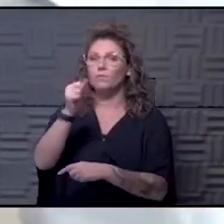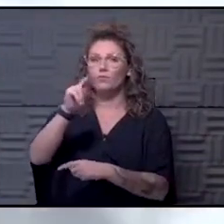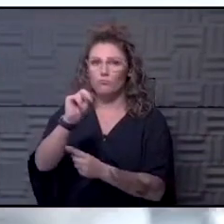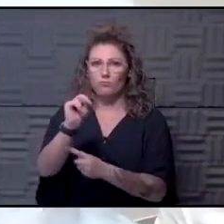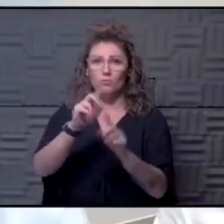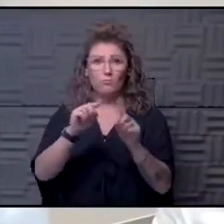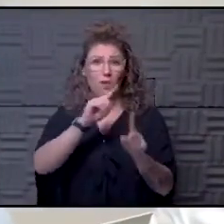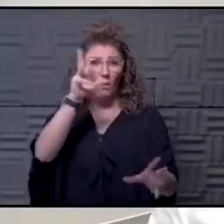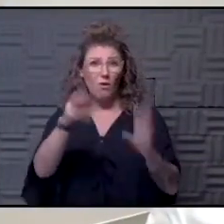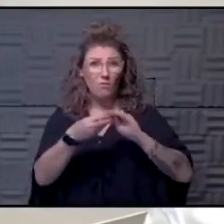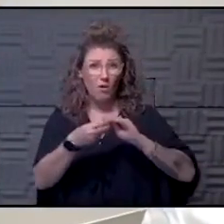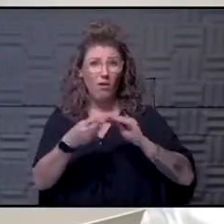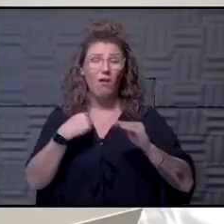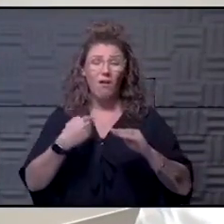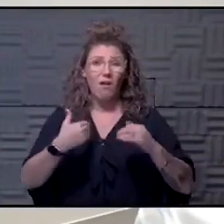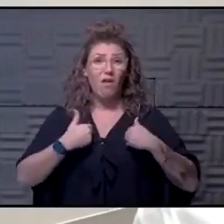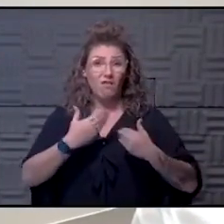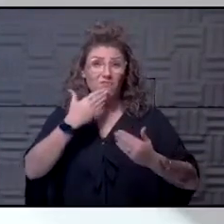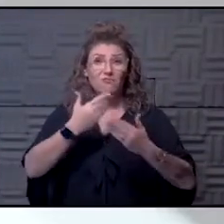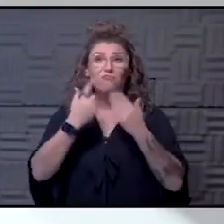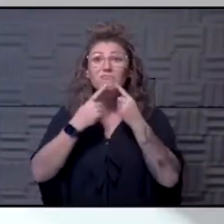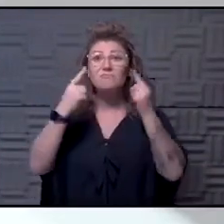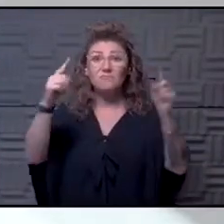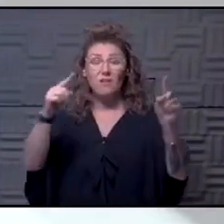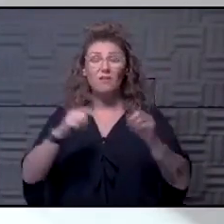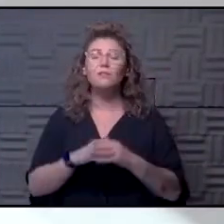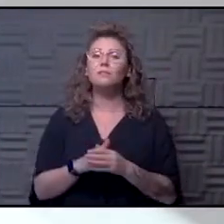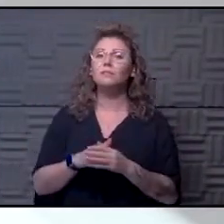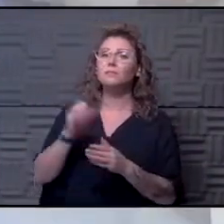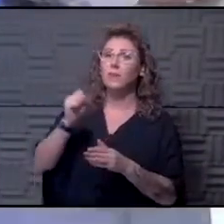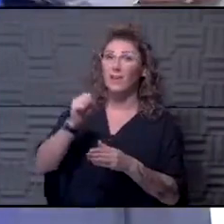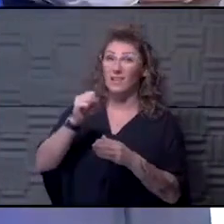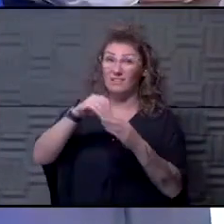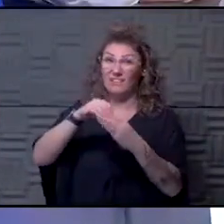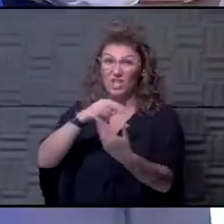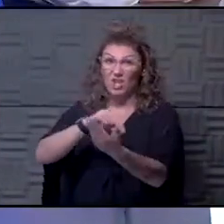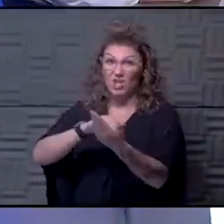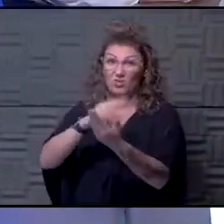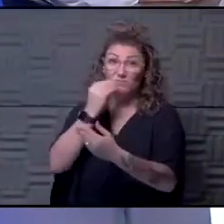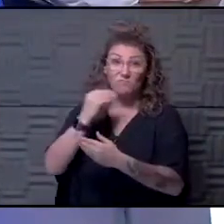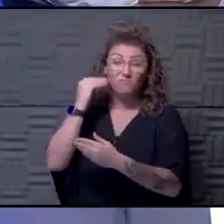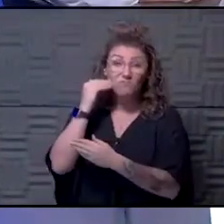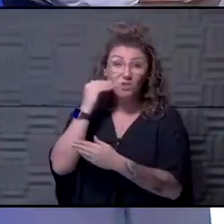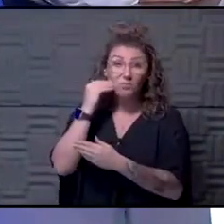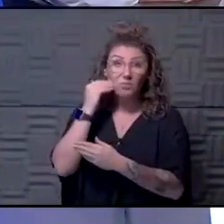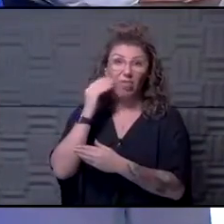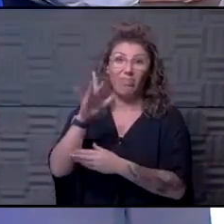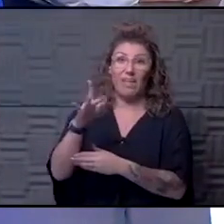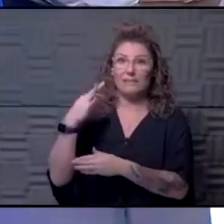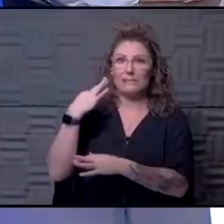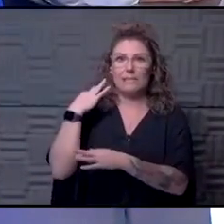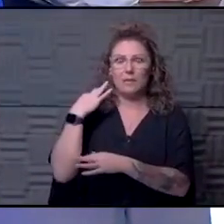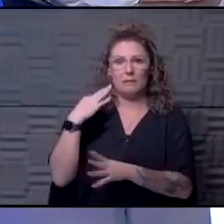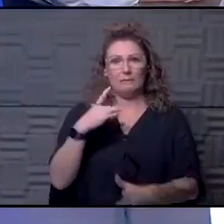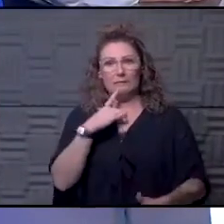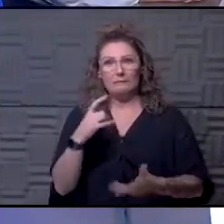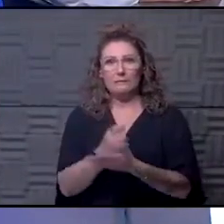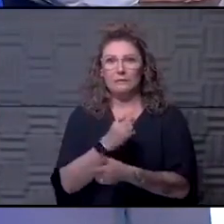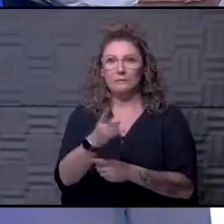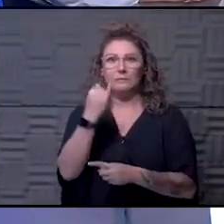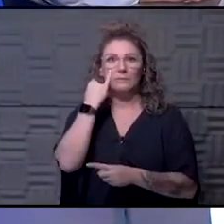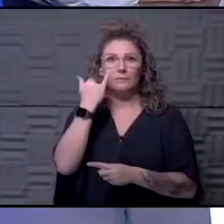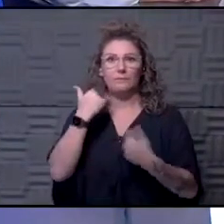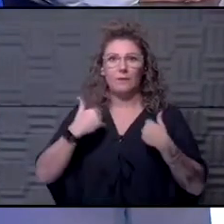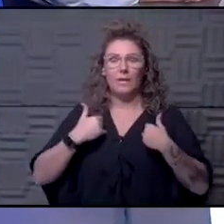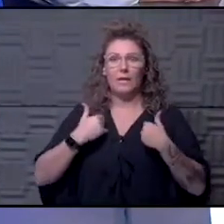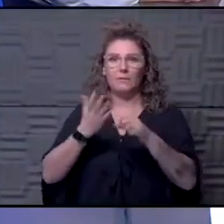But overall, I think we've had really good success. And I would just say, being in a nursing home situation is probably the candidate that you would say, gosh, if have COVID-19, let's